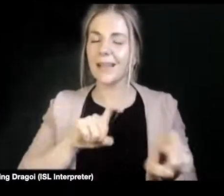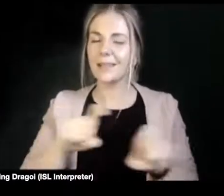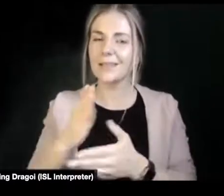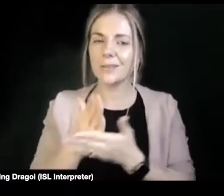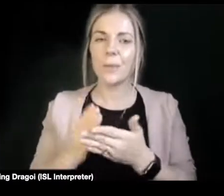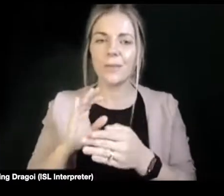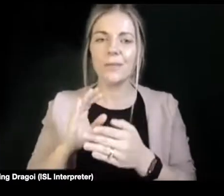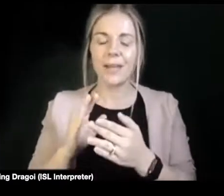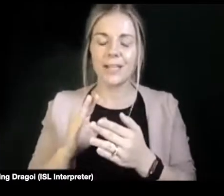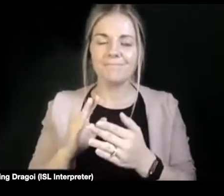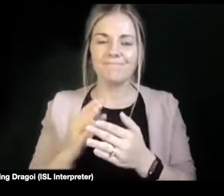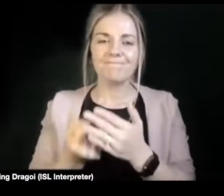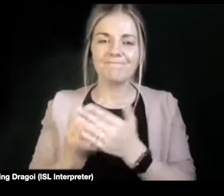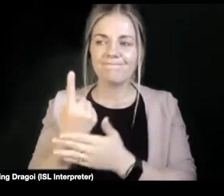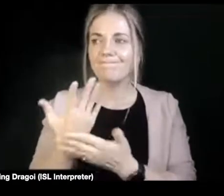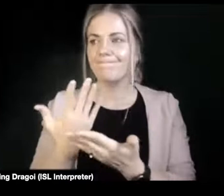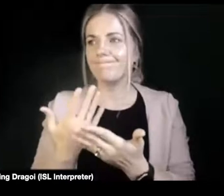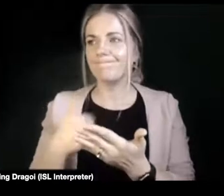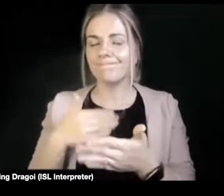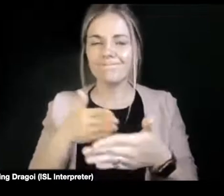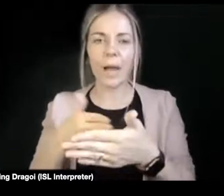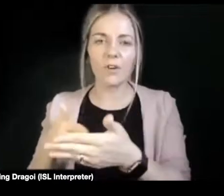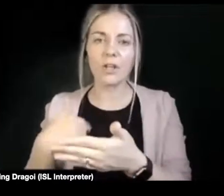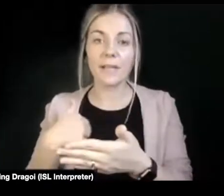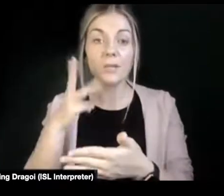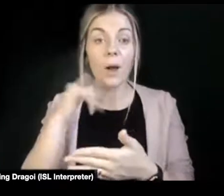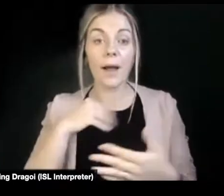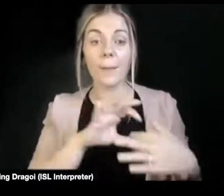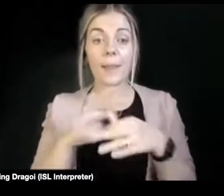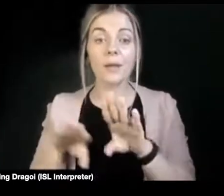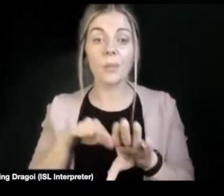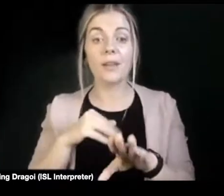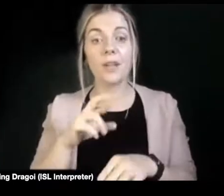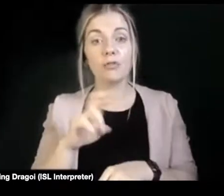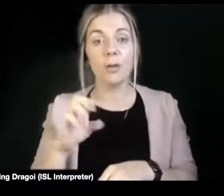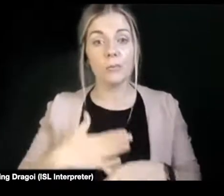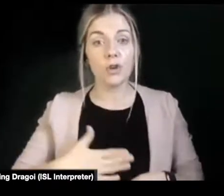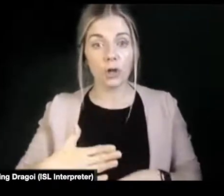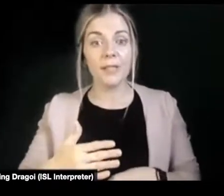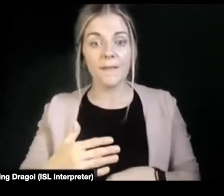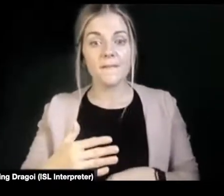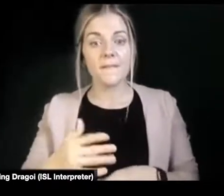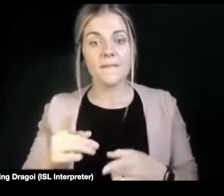area around reproductive justice and the assisted human reproduction legislation that is being developed.